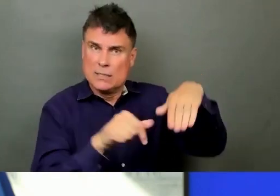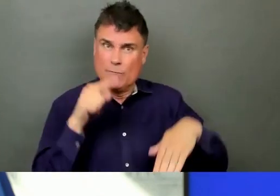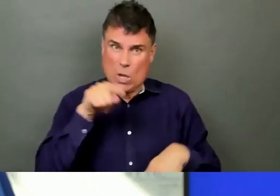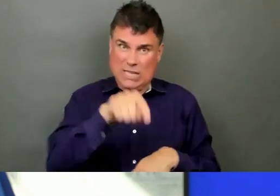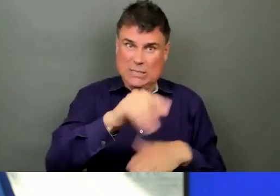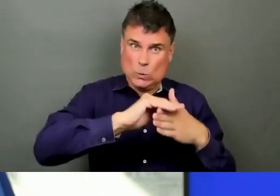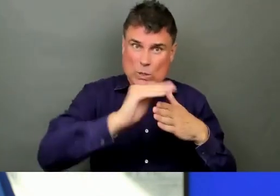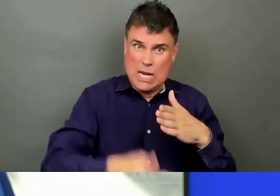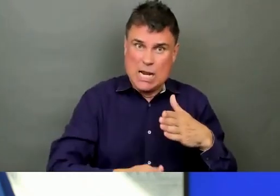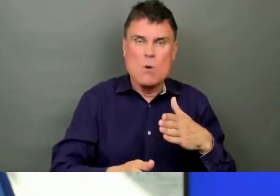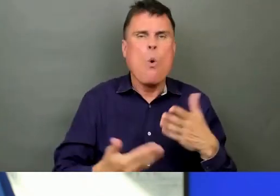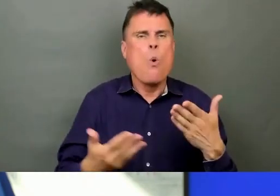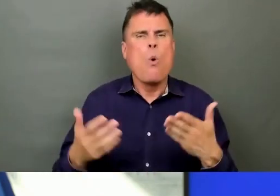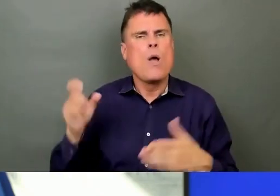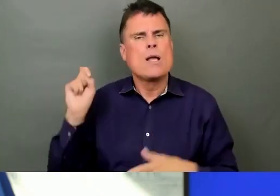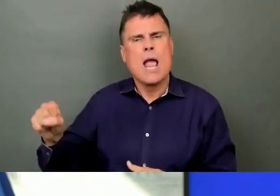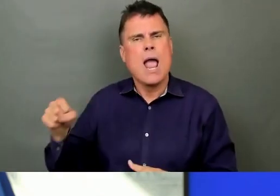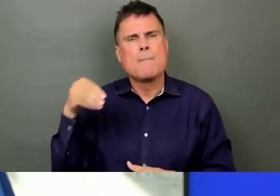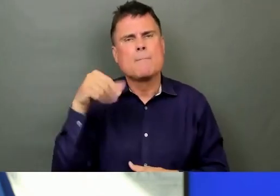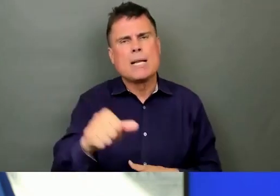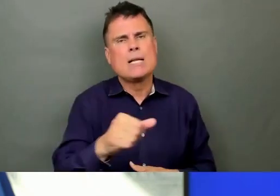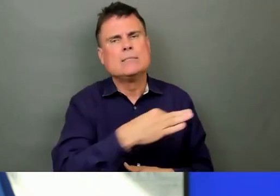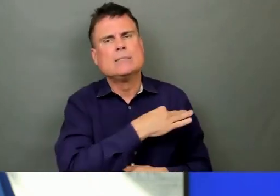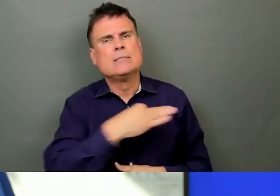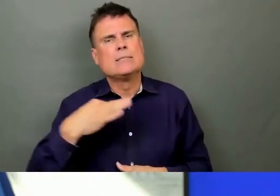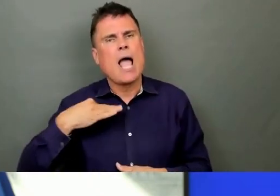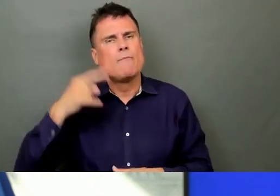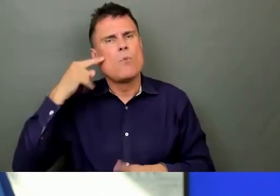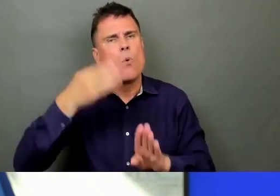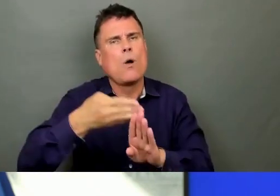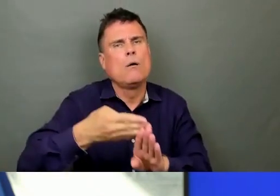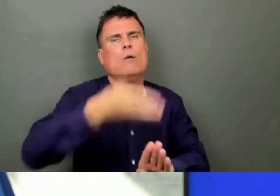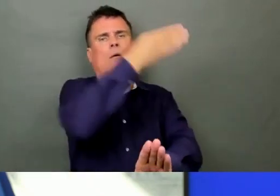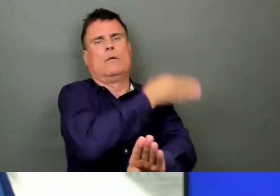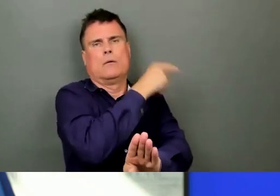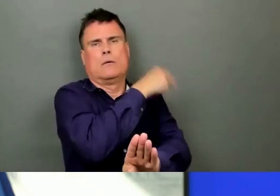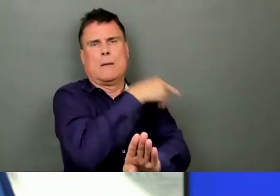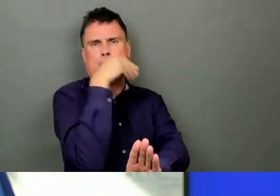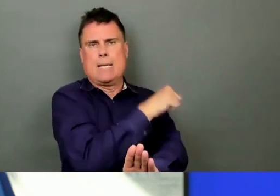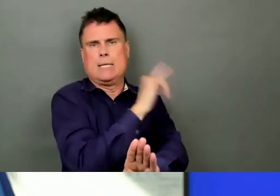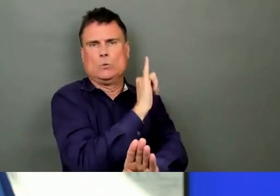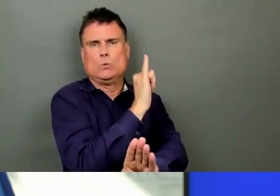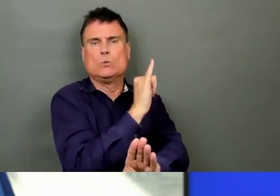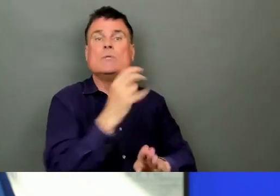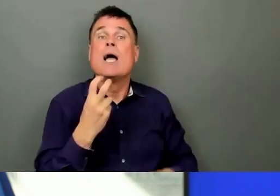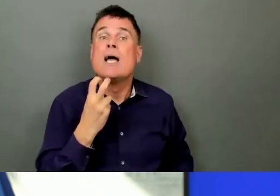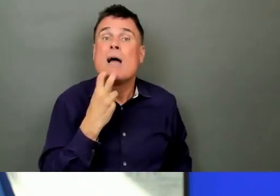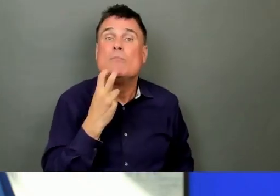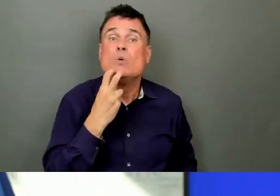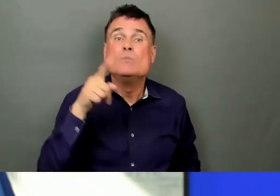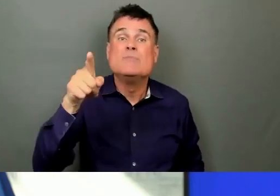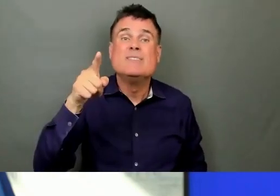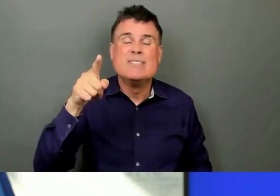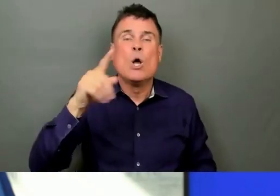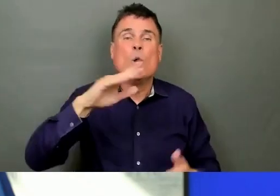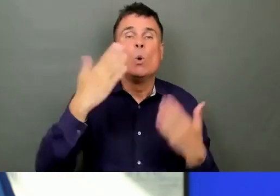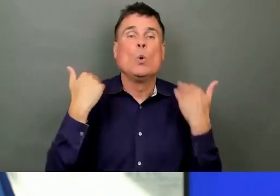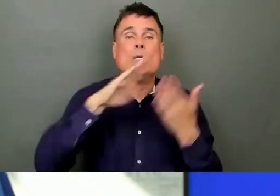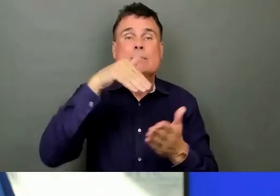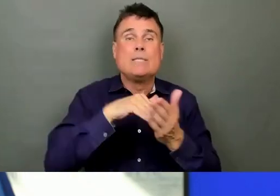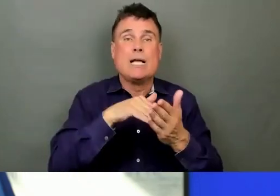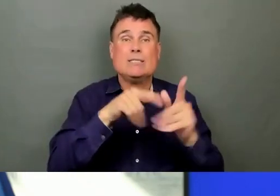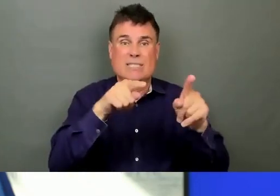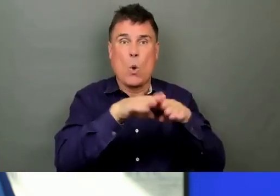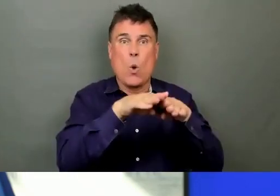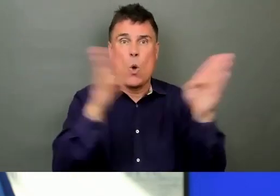just asking. I know locally in Kamloops the cooling center was open for more than two weeks from late June and early July